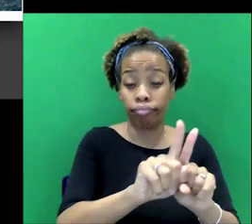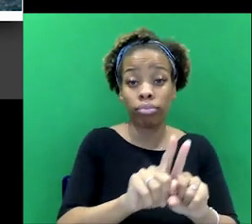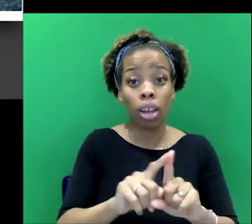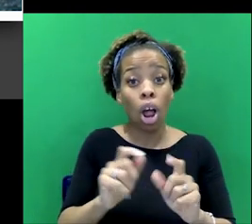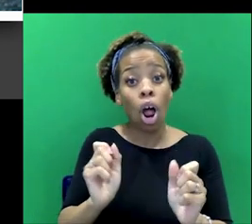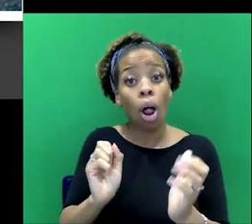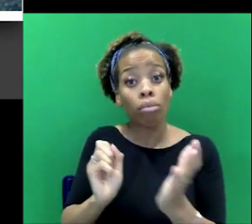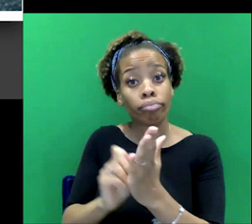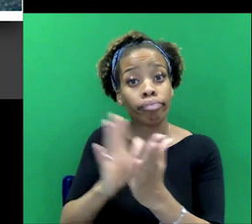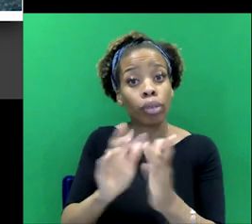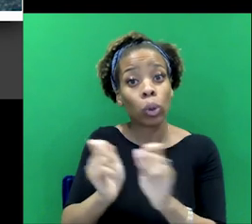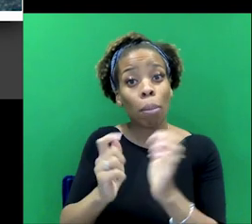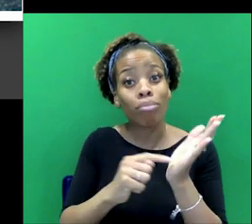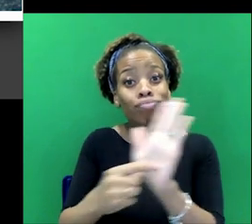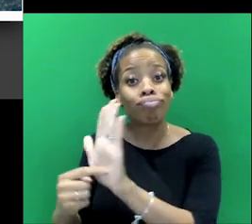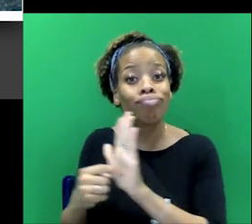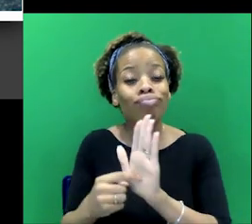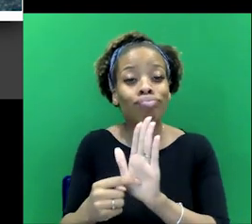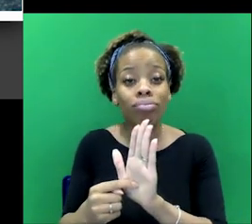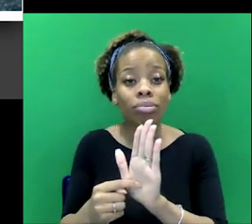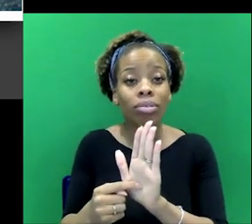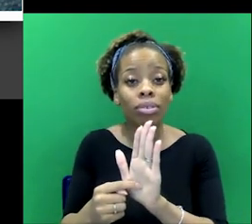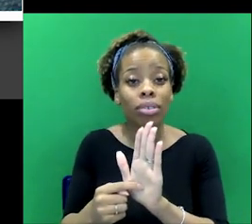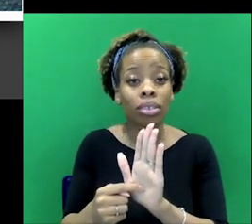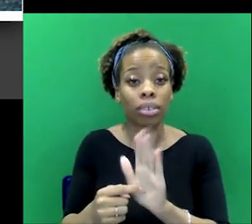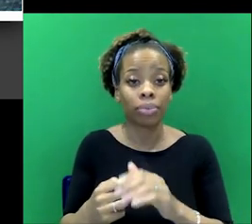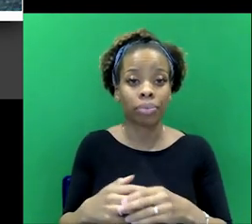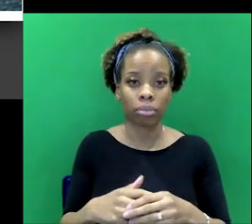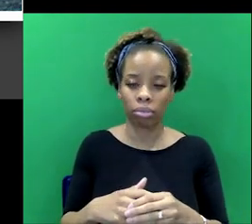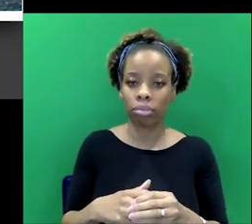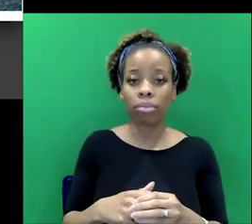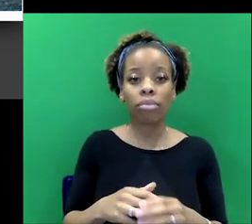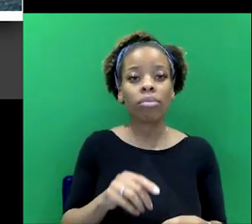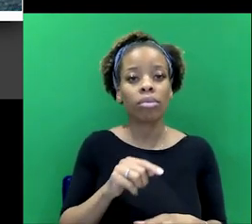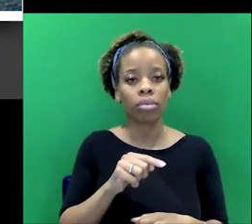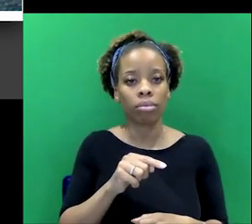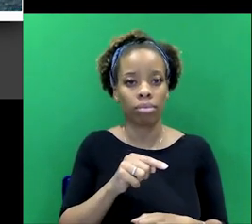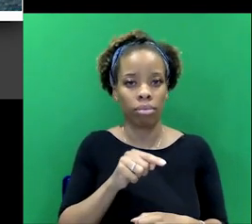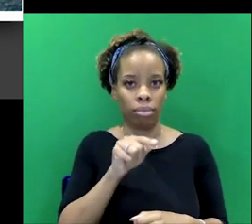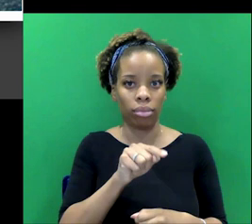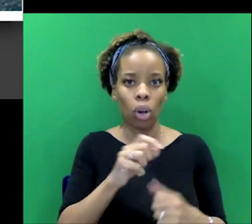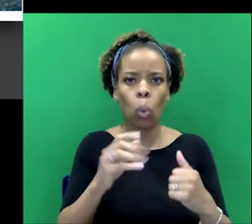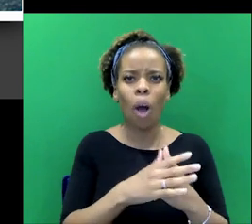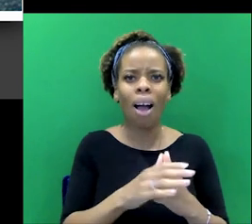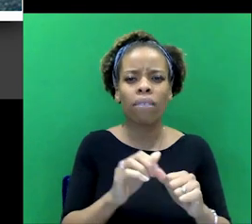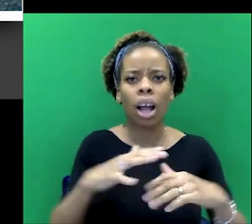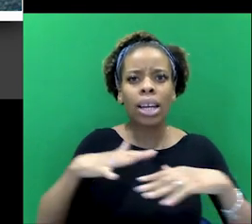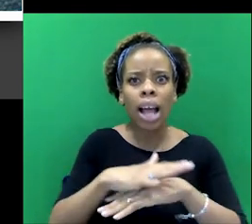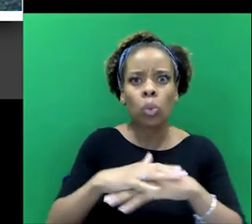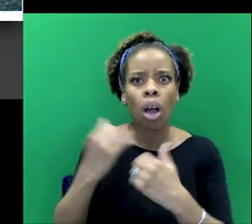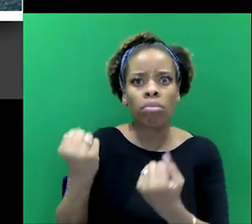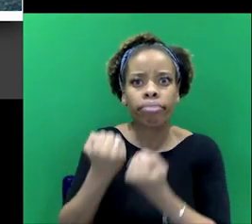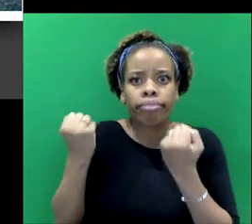press. And, well, because of her connections, I would say it's definitely his wife's connections that he rises